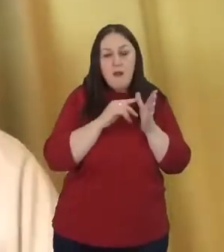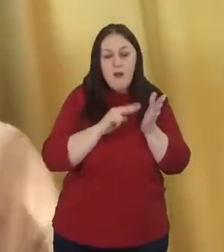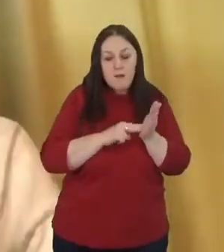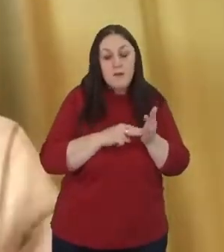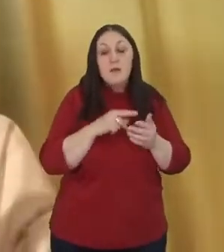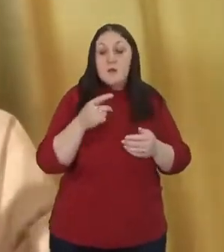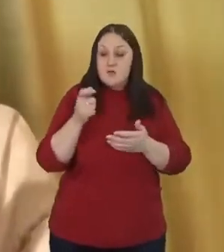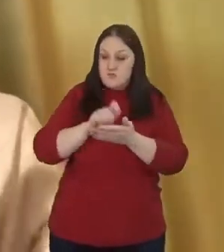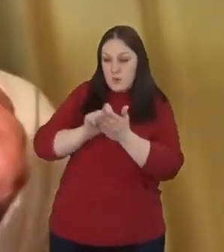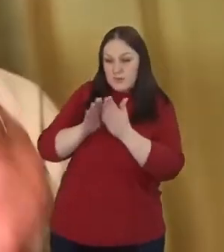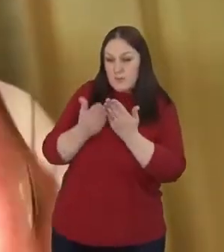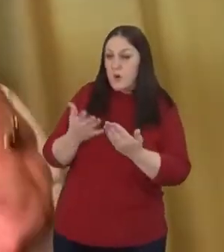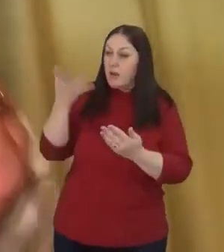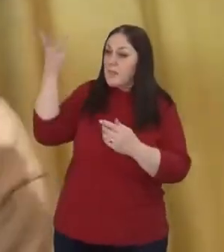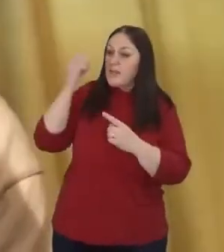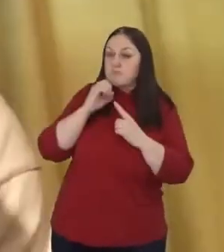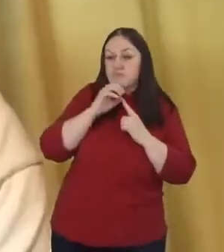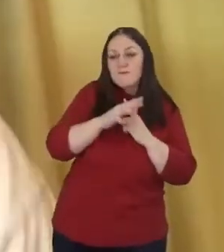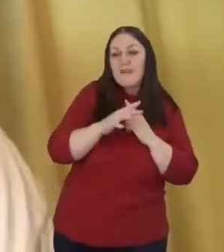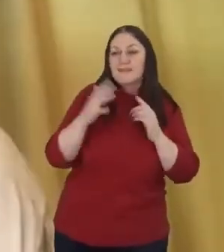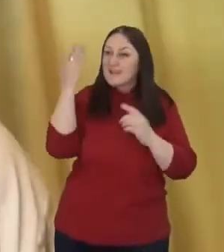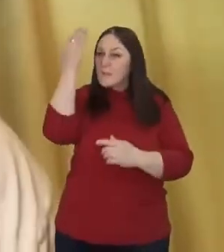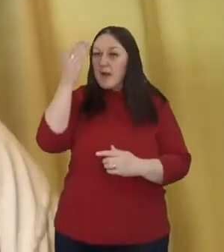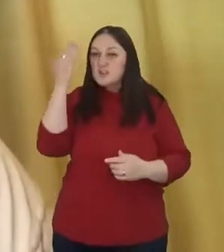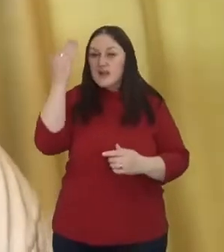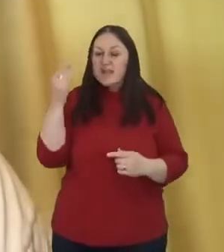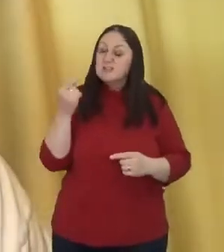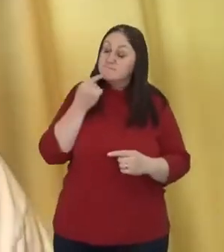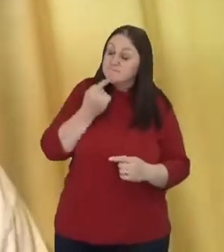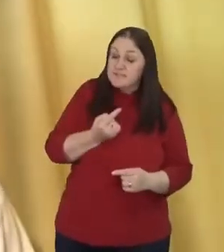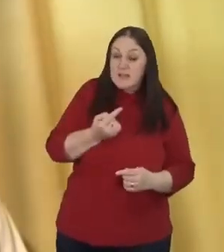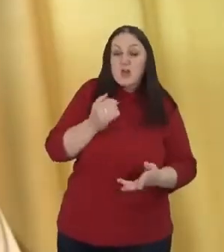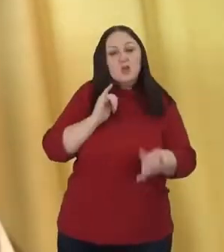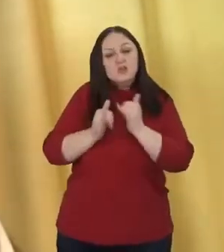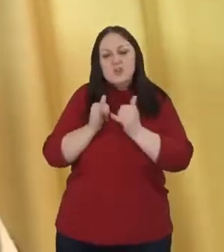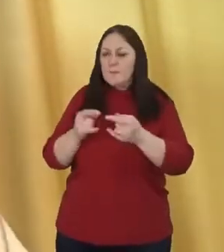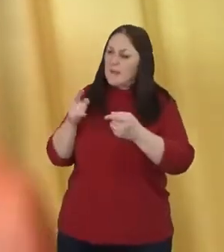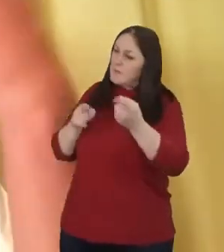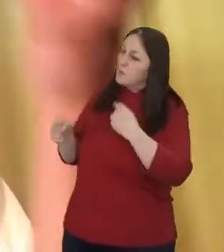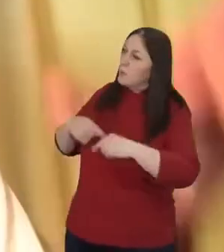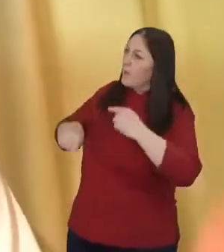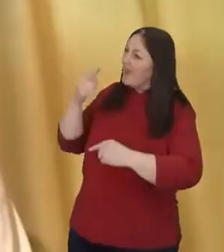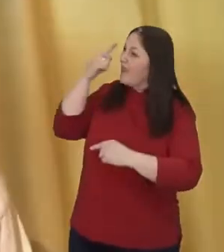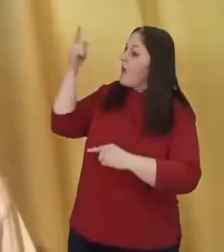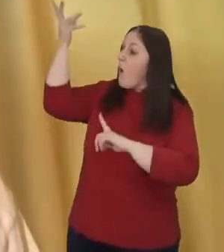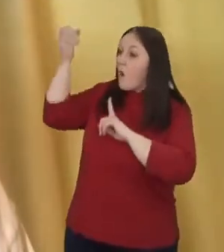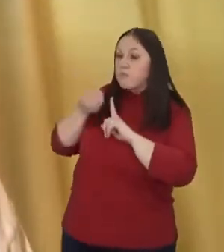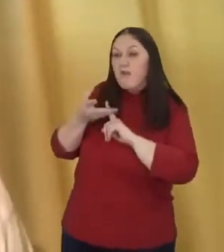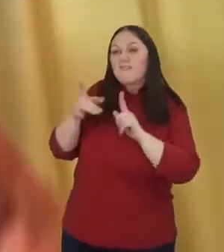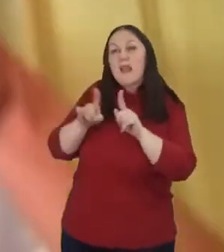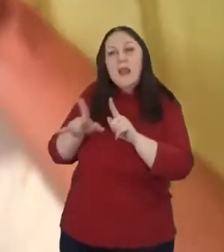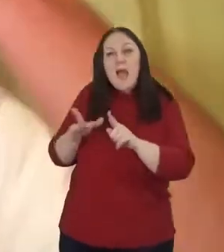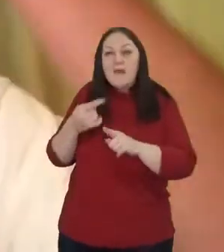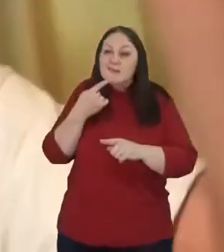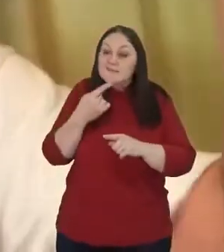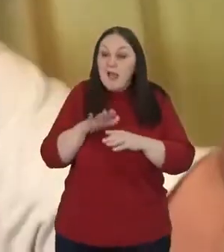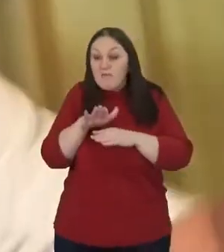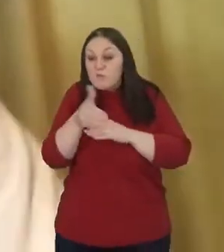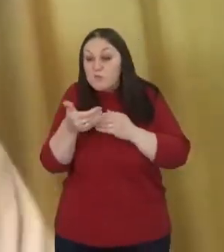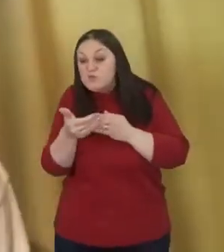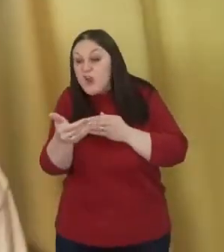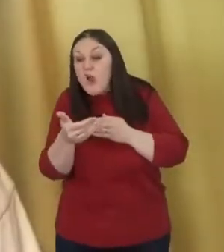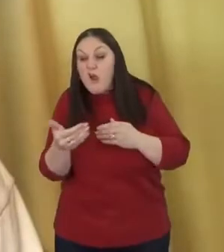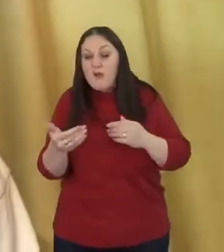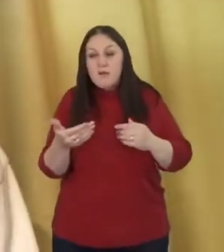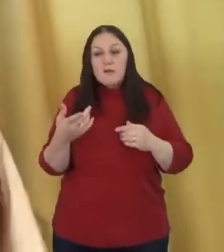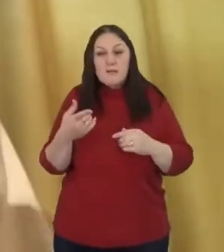Imagination. He said, sometimes we think of the prophets as if they were fortune tellers, you know, trying to predict